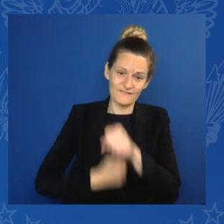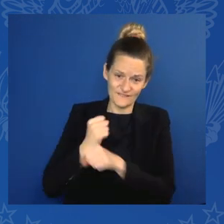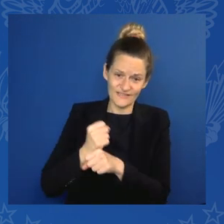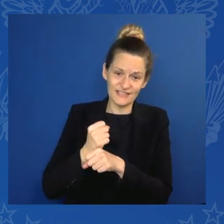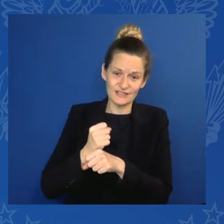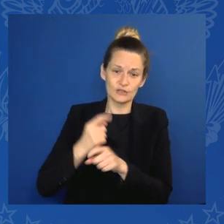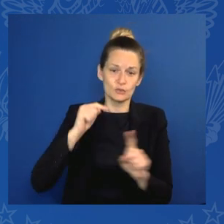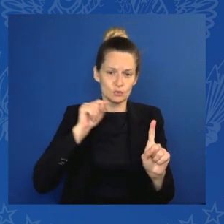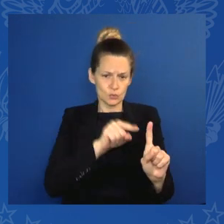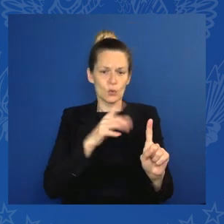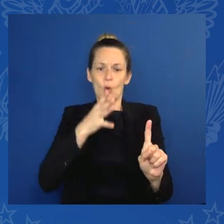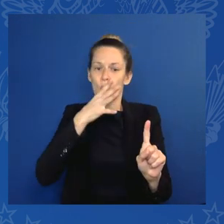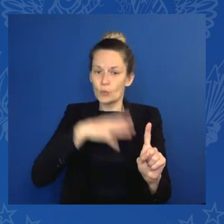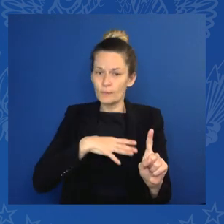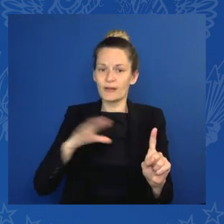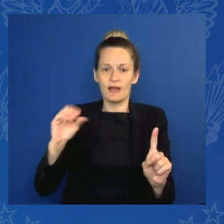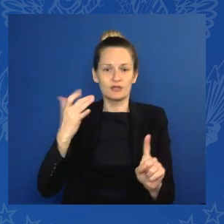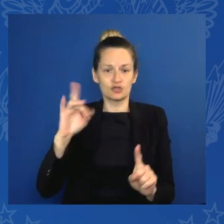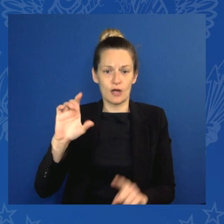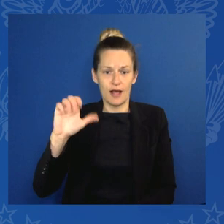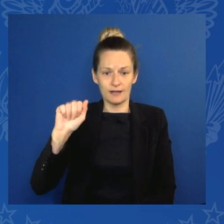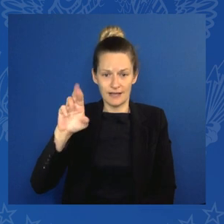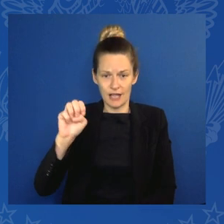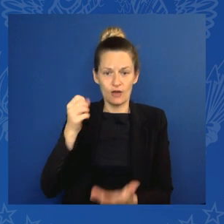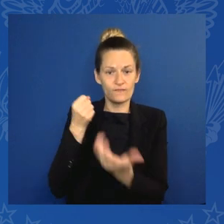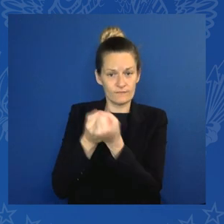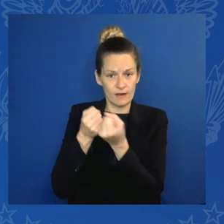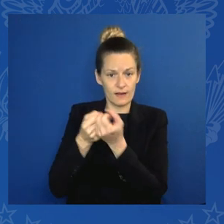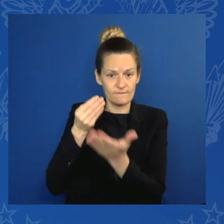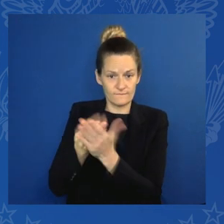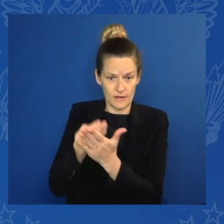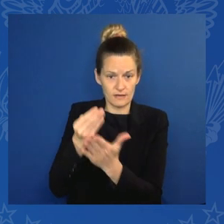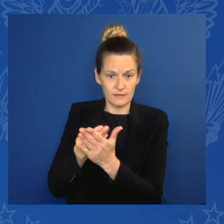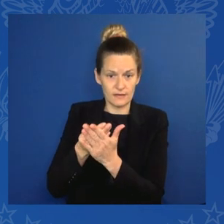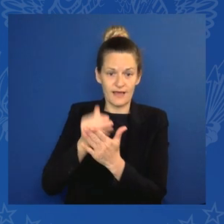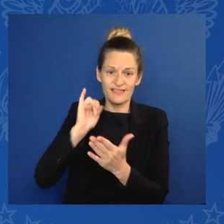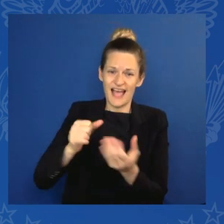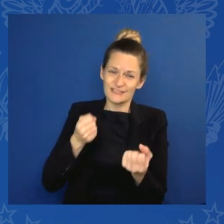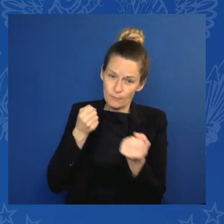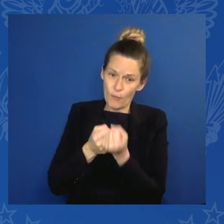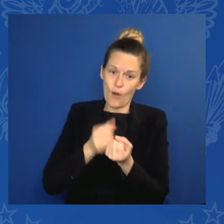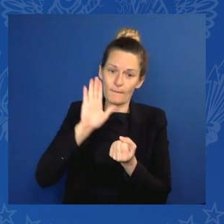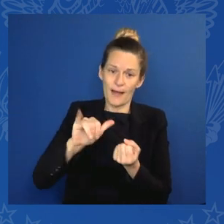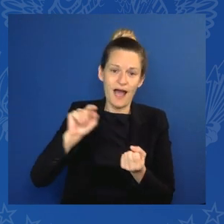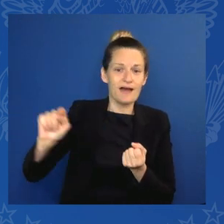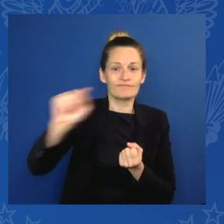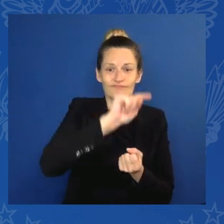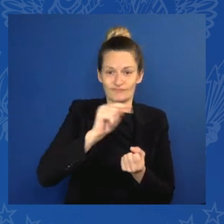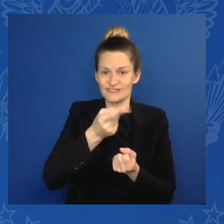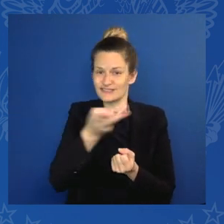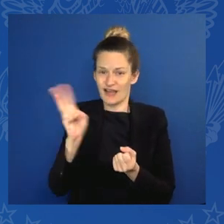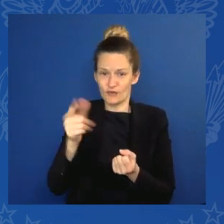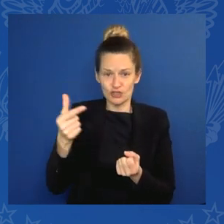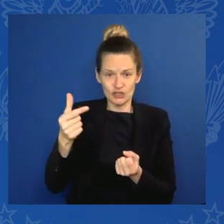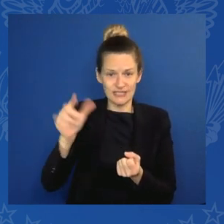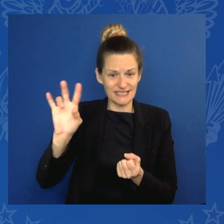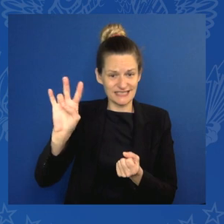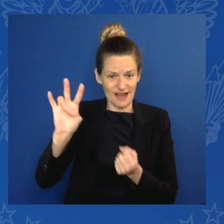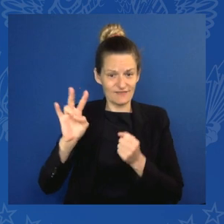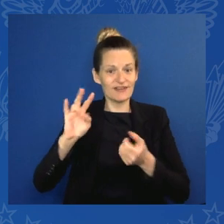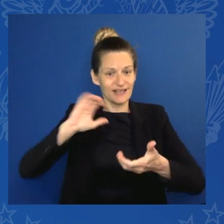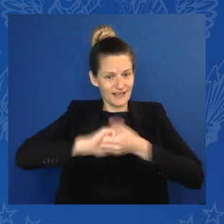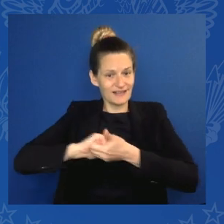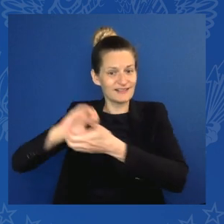partnership, supported by several G7 partners, will help countries build infrastructure that makes it easier for women to participate equally —